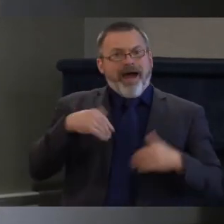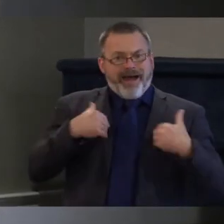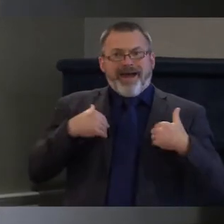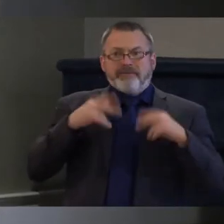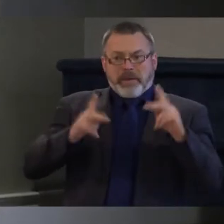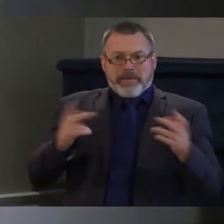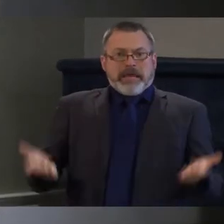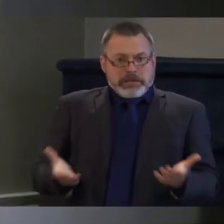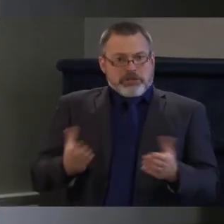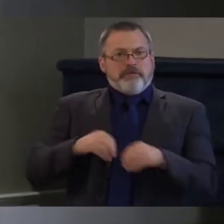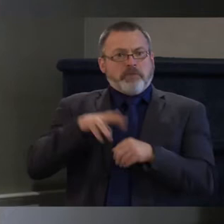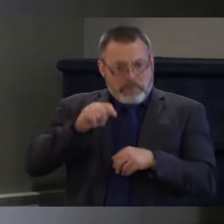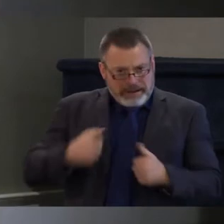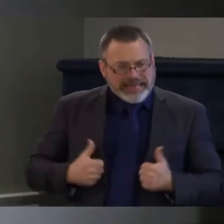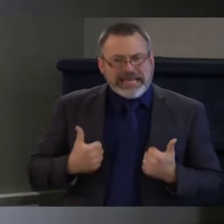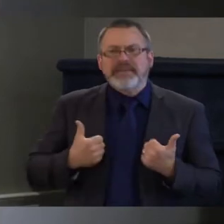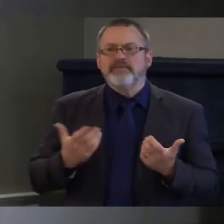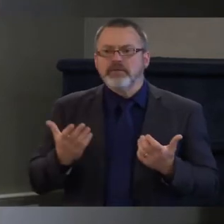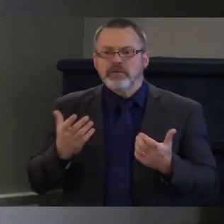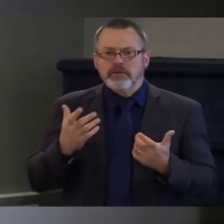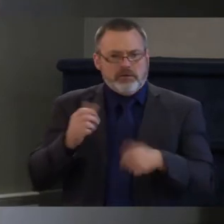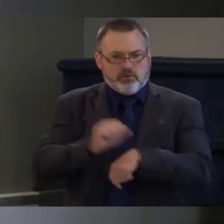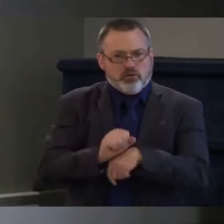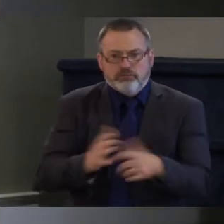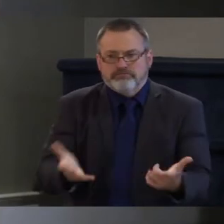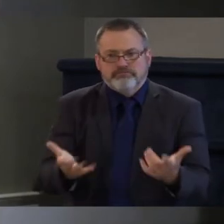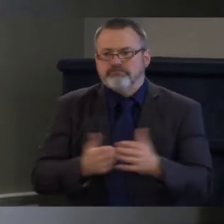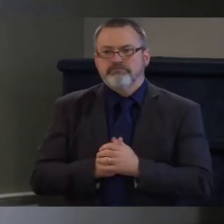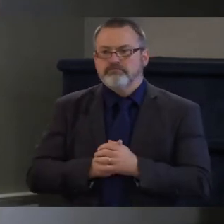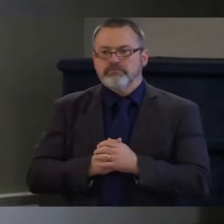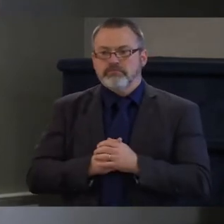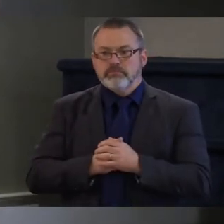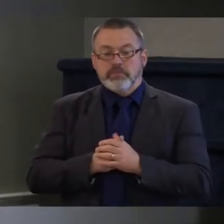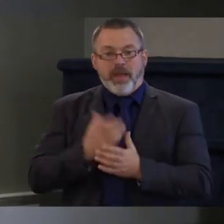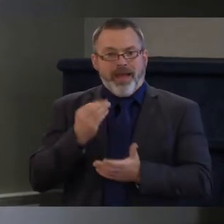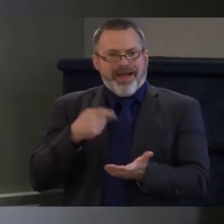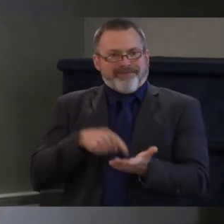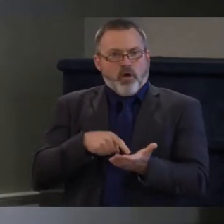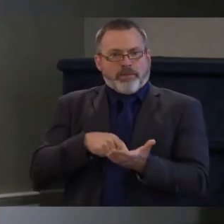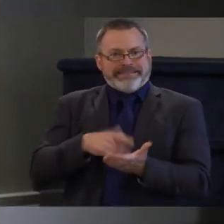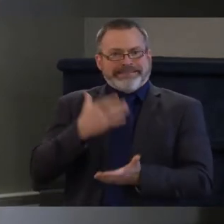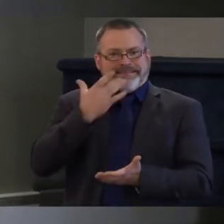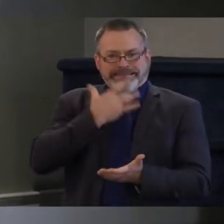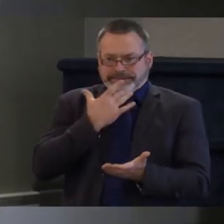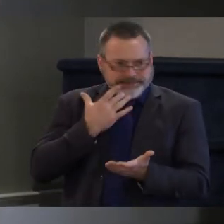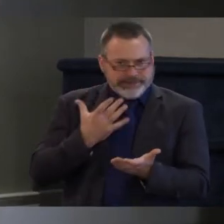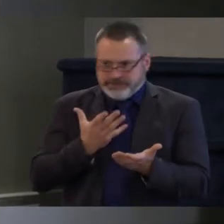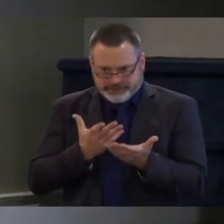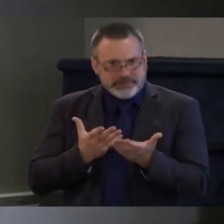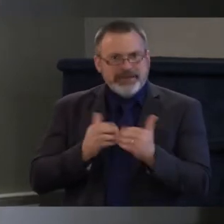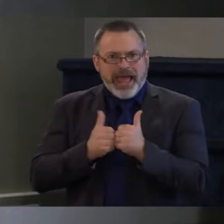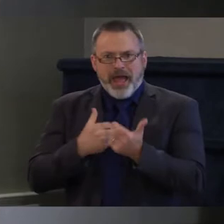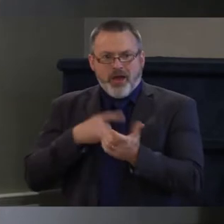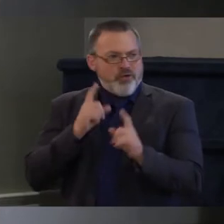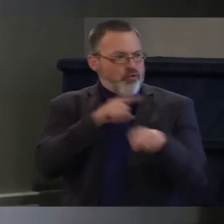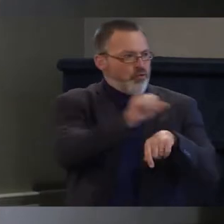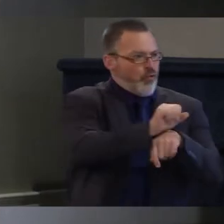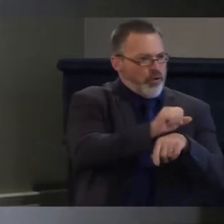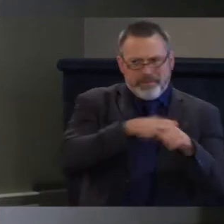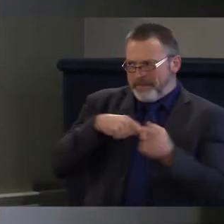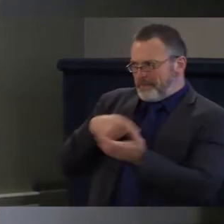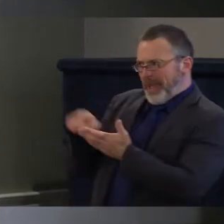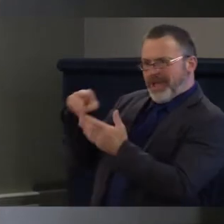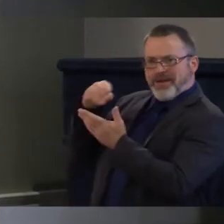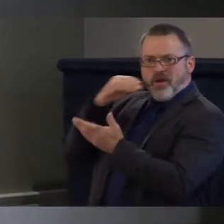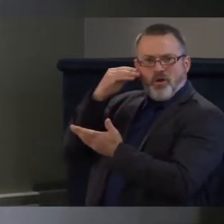And so it's not just a question of affordability, it's a question of do we even have the housing at all? So we need to build the housing, and then we need to make sure